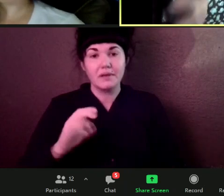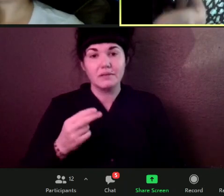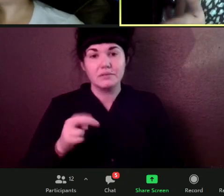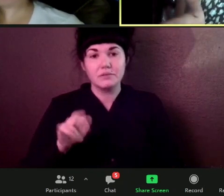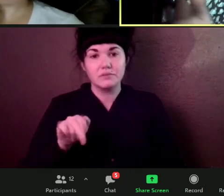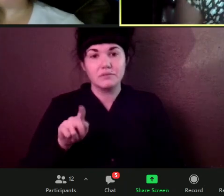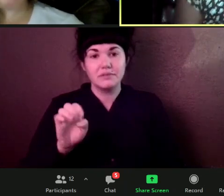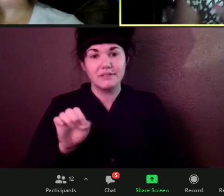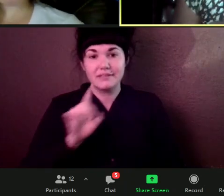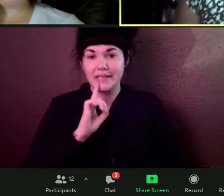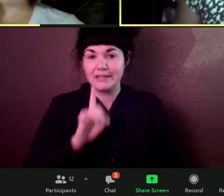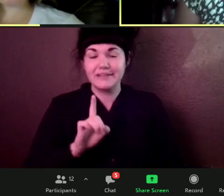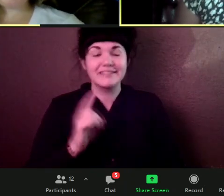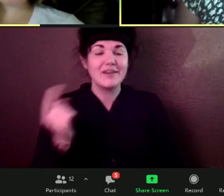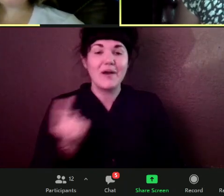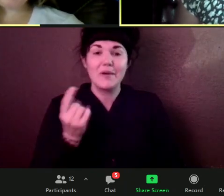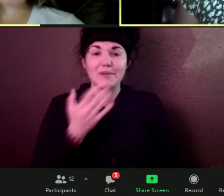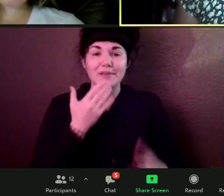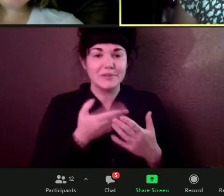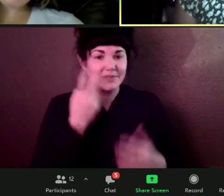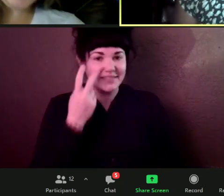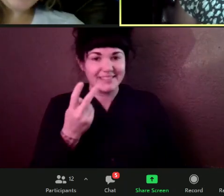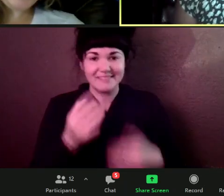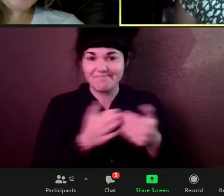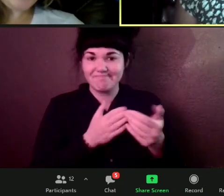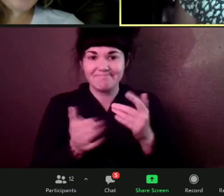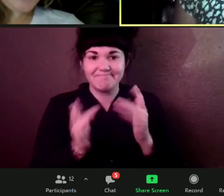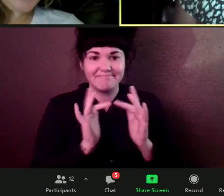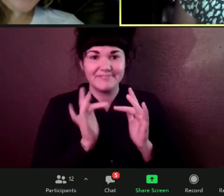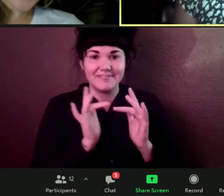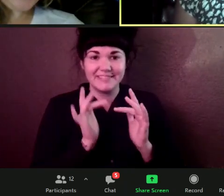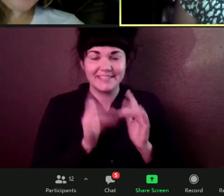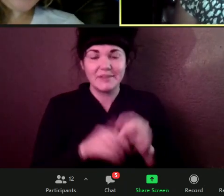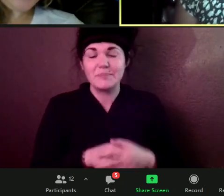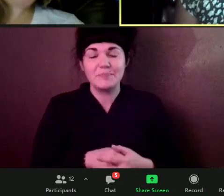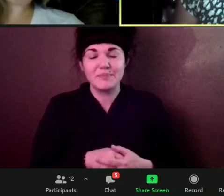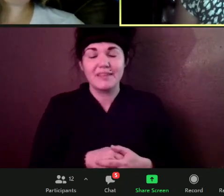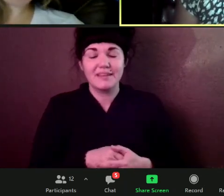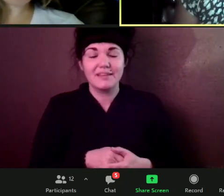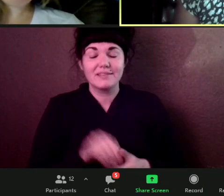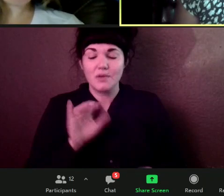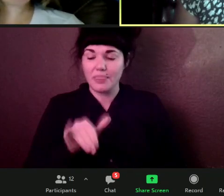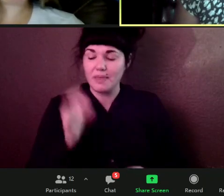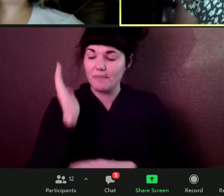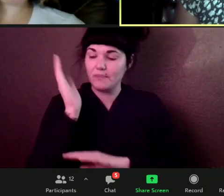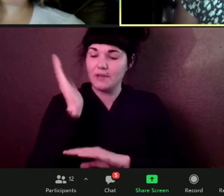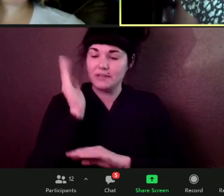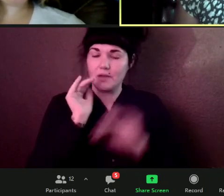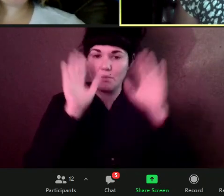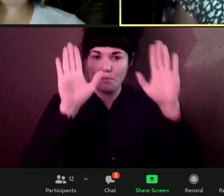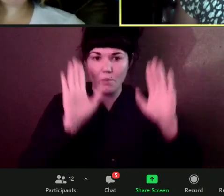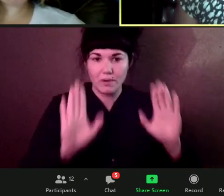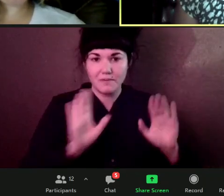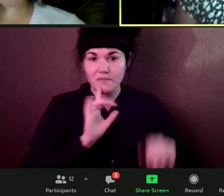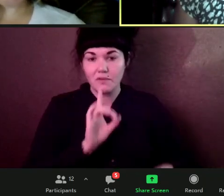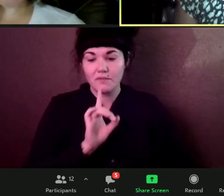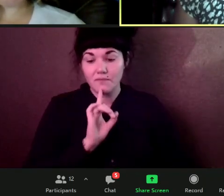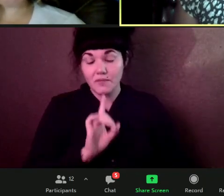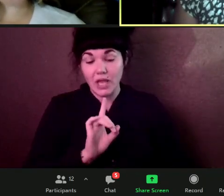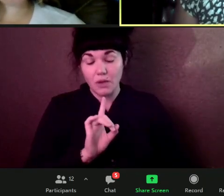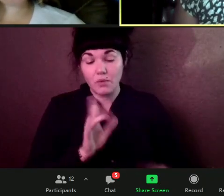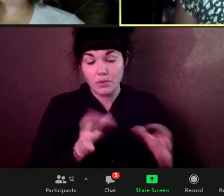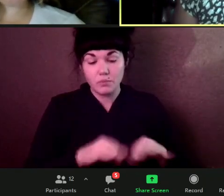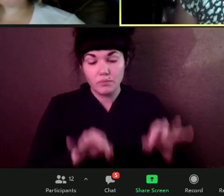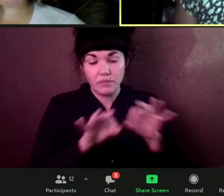even virtually. So, um, that was a wonderful presentation. Um, just very, very useful information.